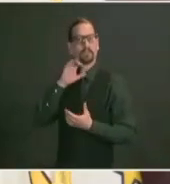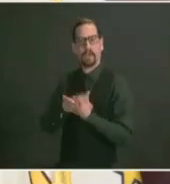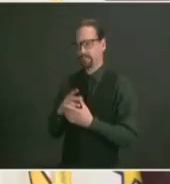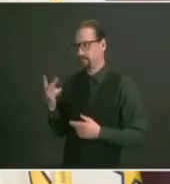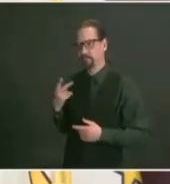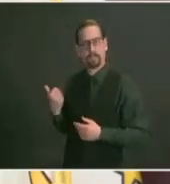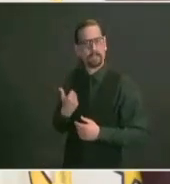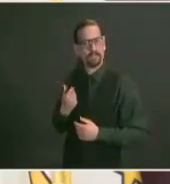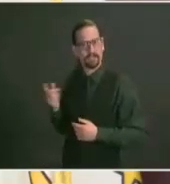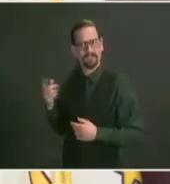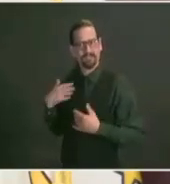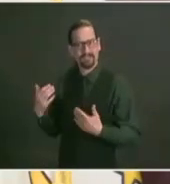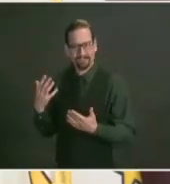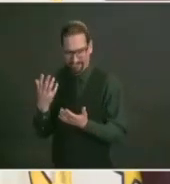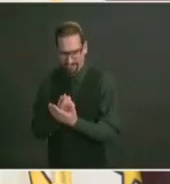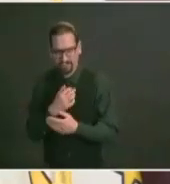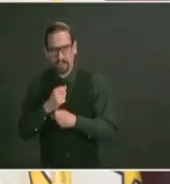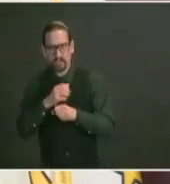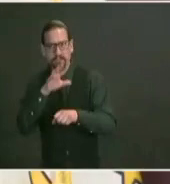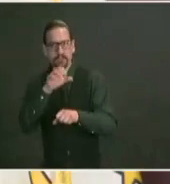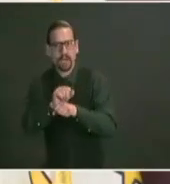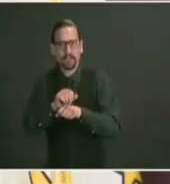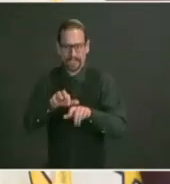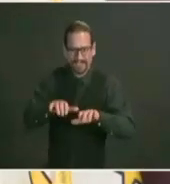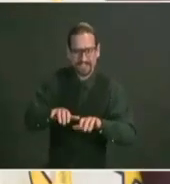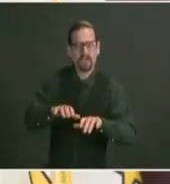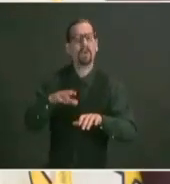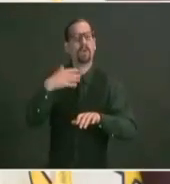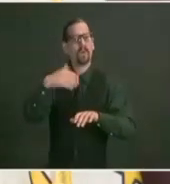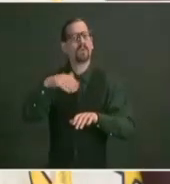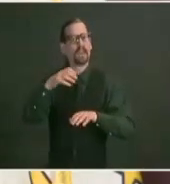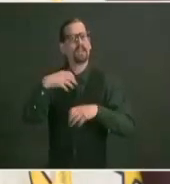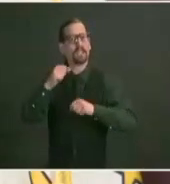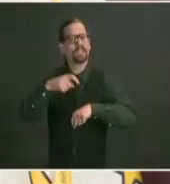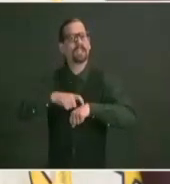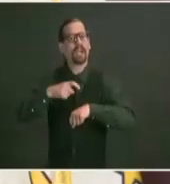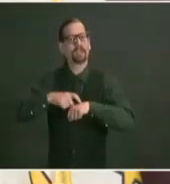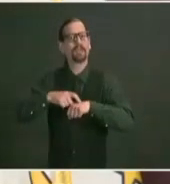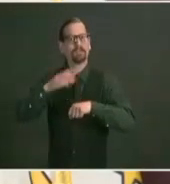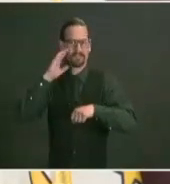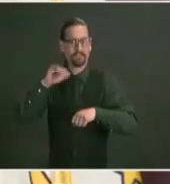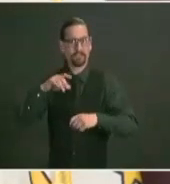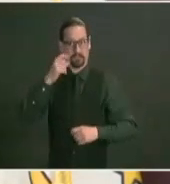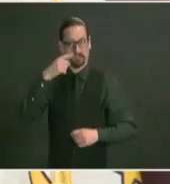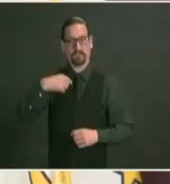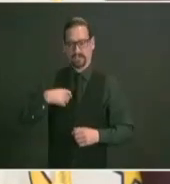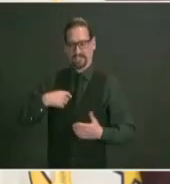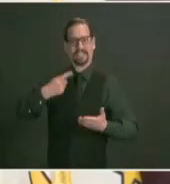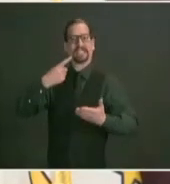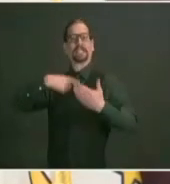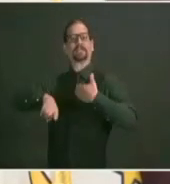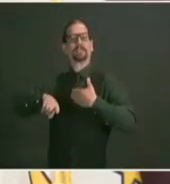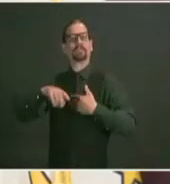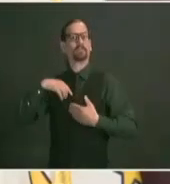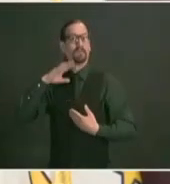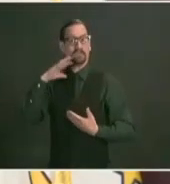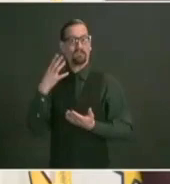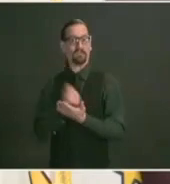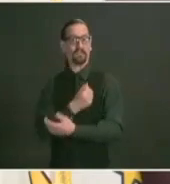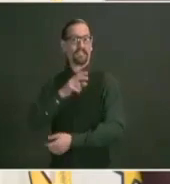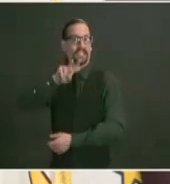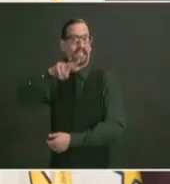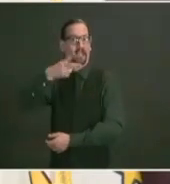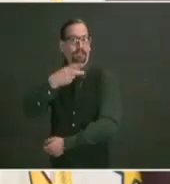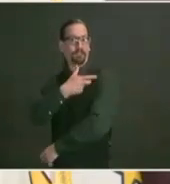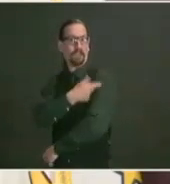we were taking a vaccination and next week i take my second uh vax vaccination uh vaccine um dose on march